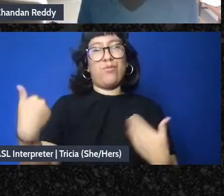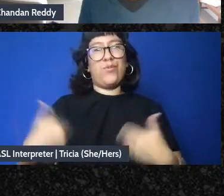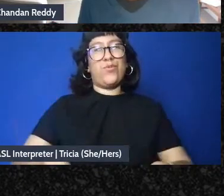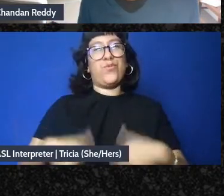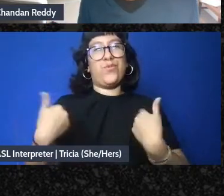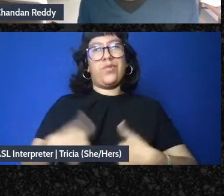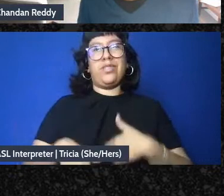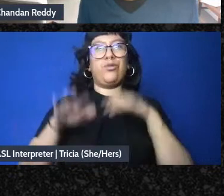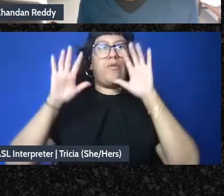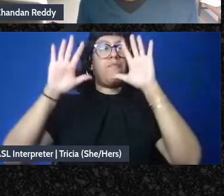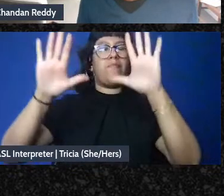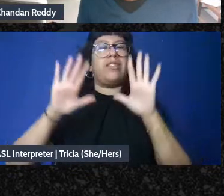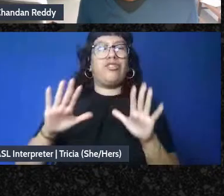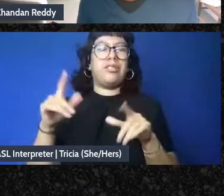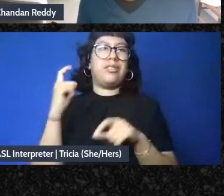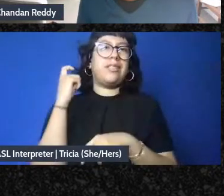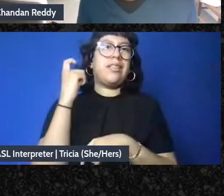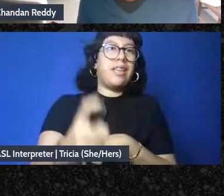gift and tool for